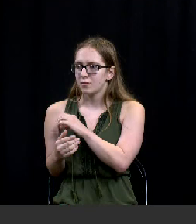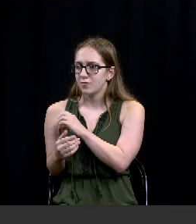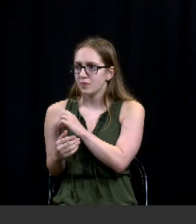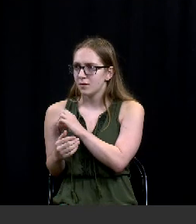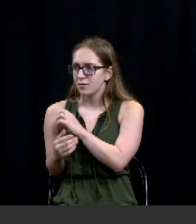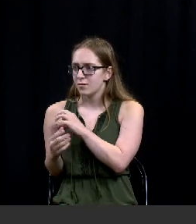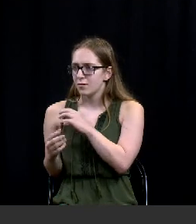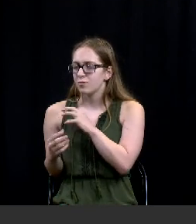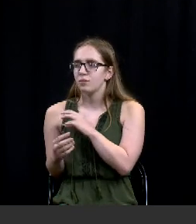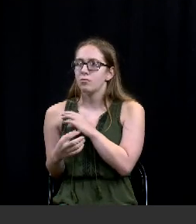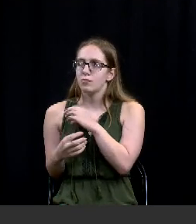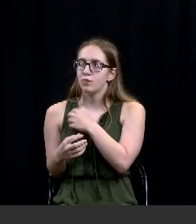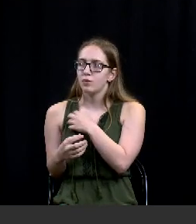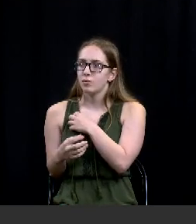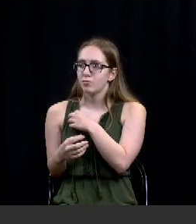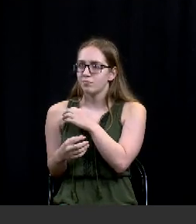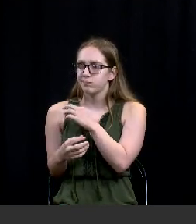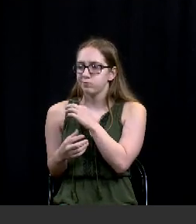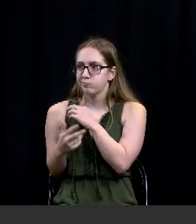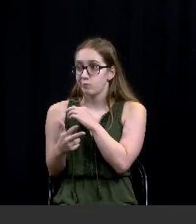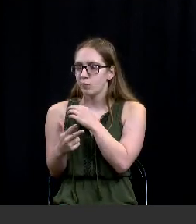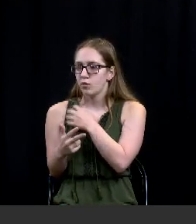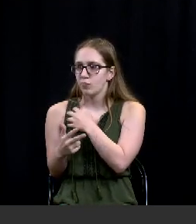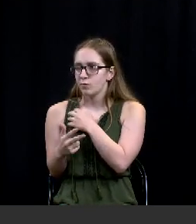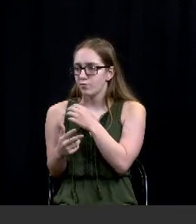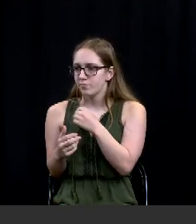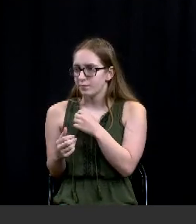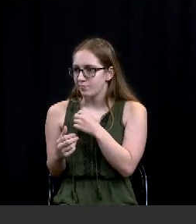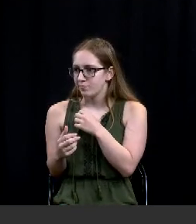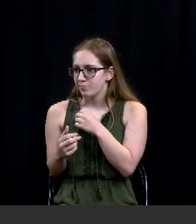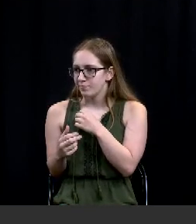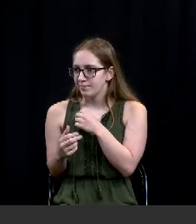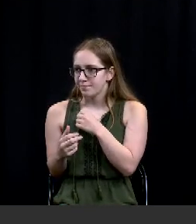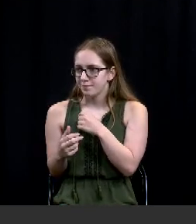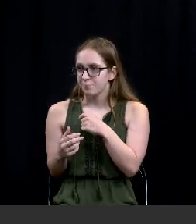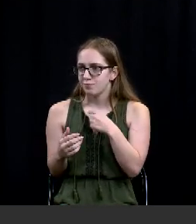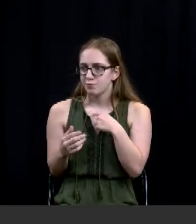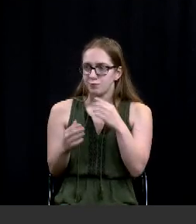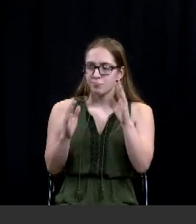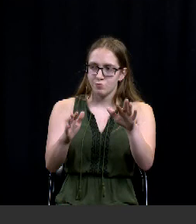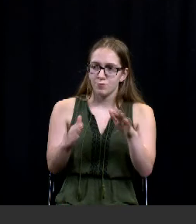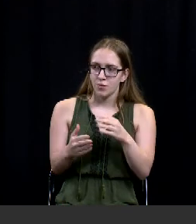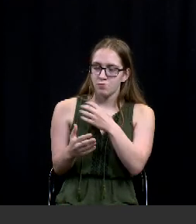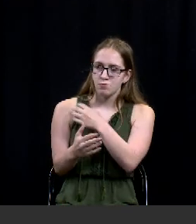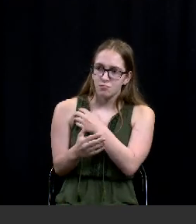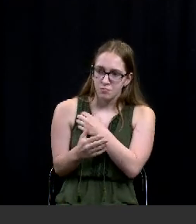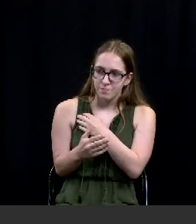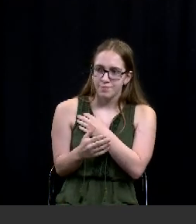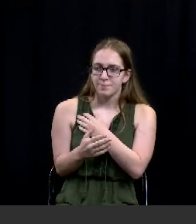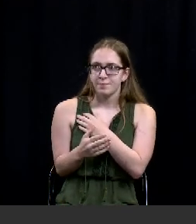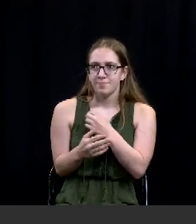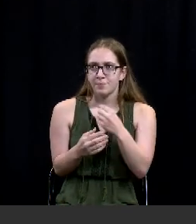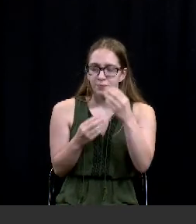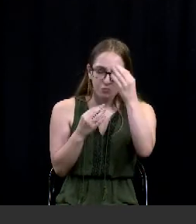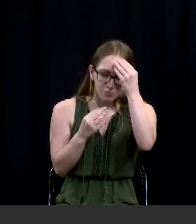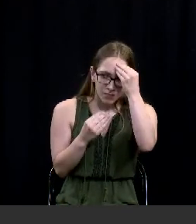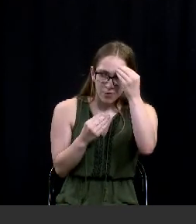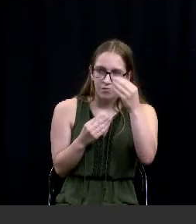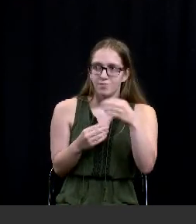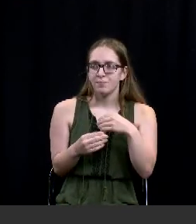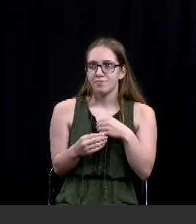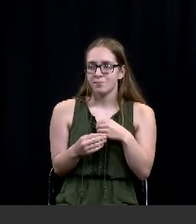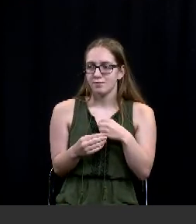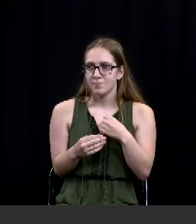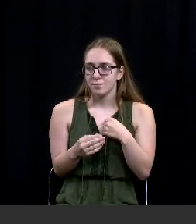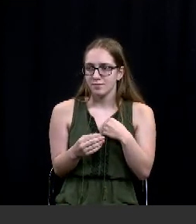officer carlisle for uh just being great police officers like i said very thoughtful uh very